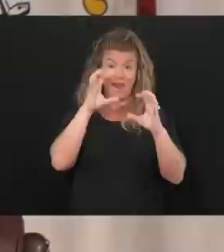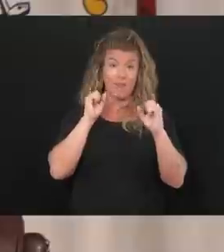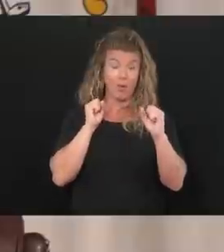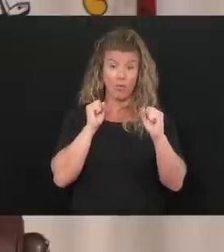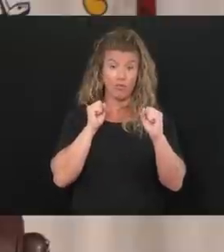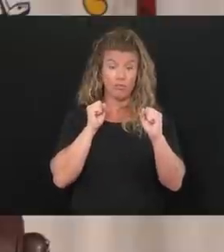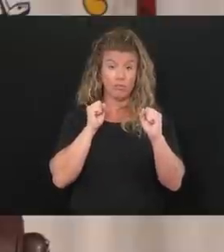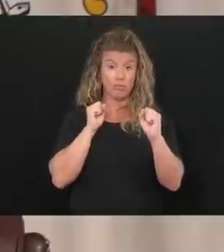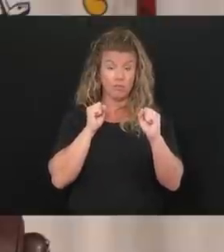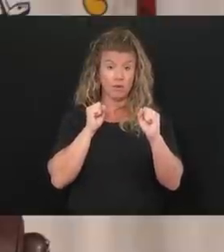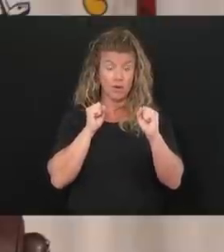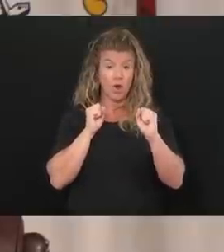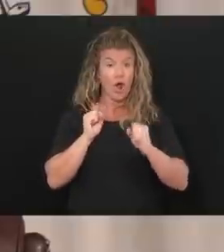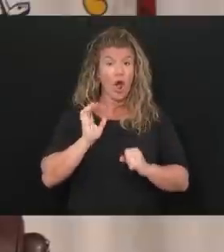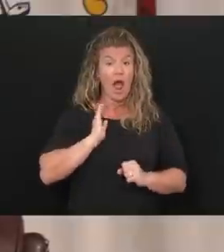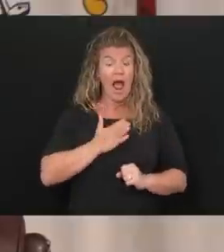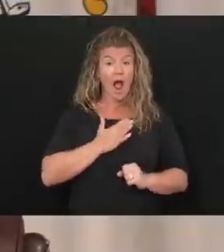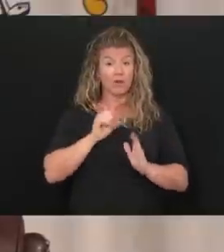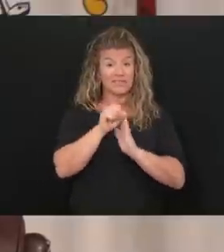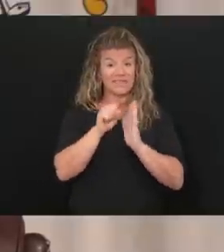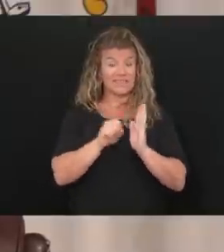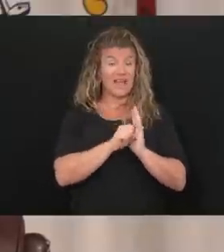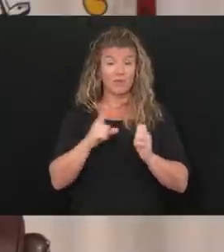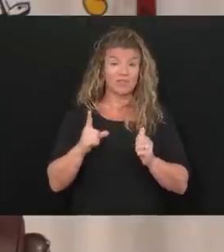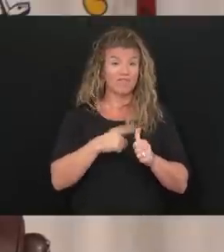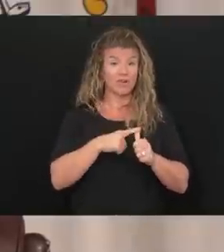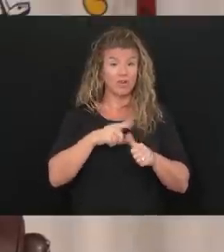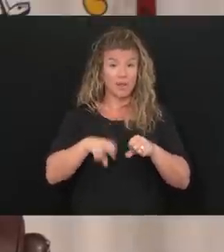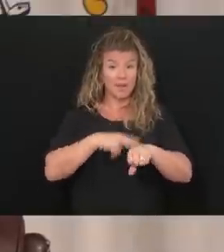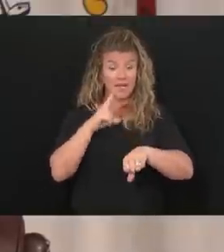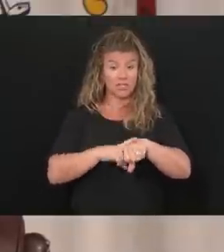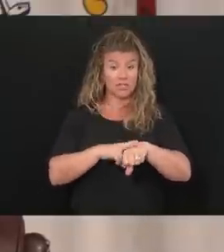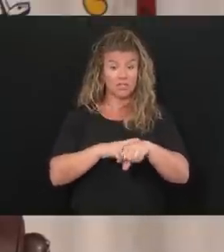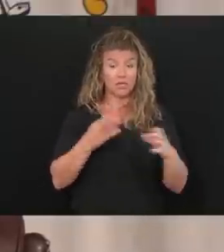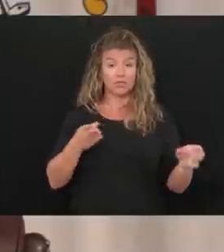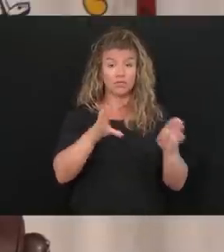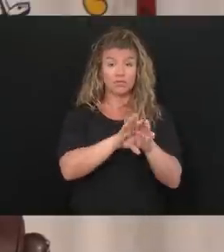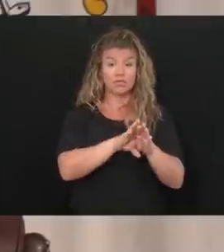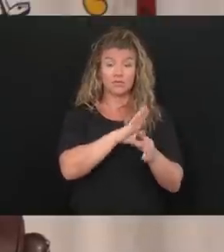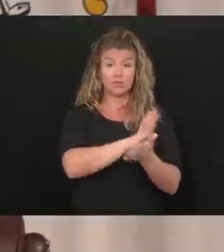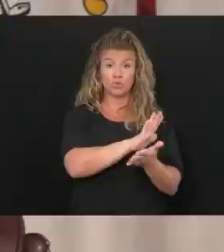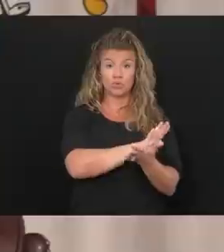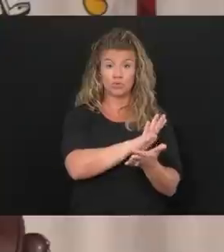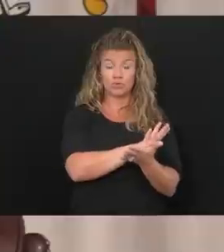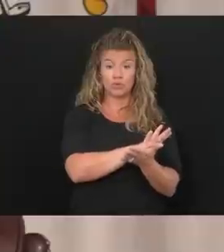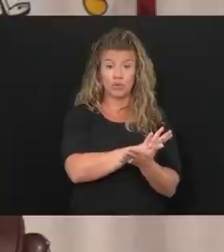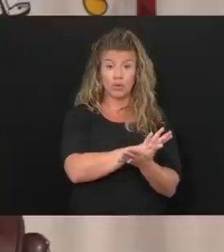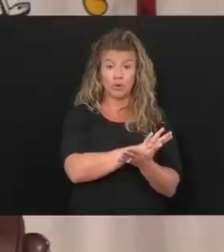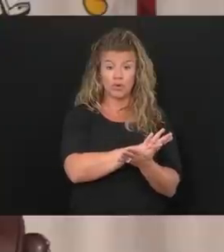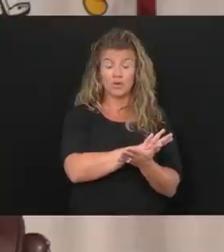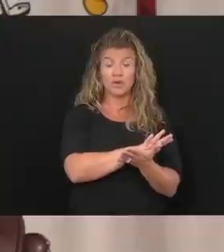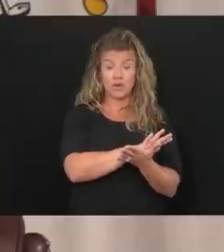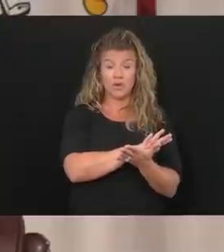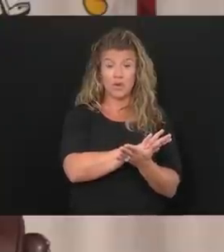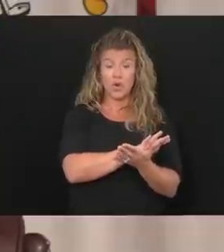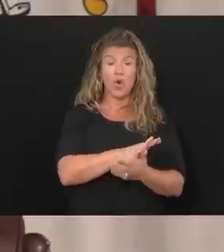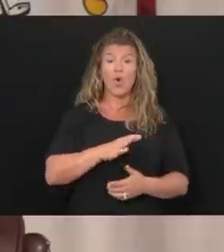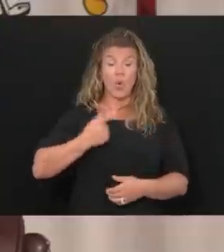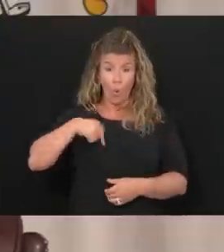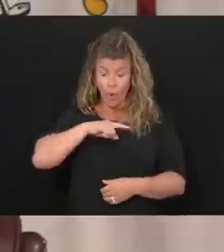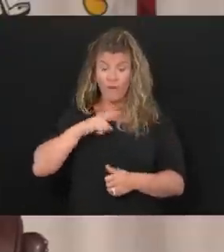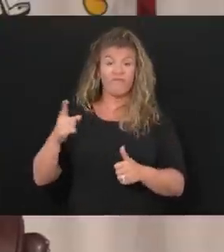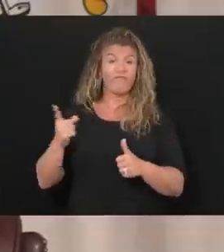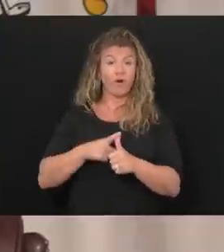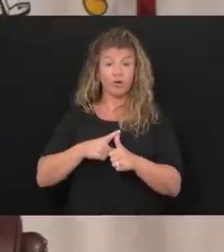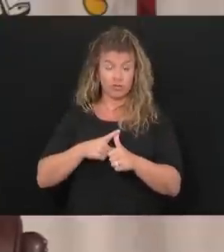We were one of the first in the nation to shut down our schools. We were absolutely first